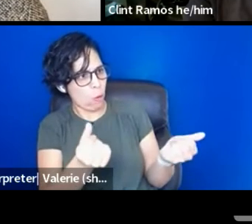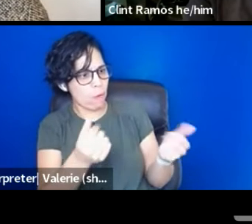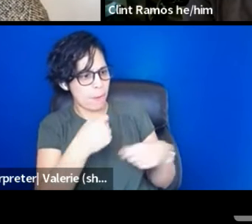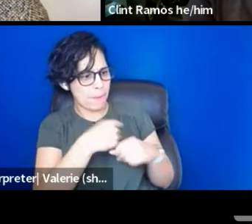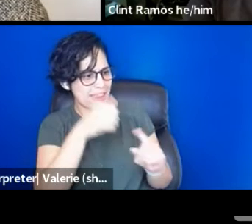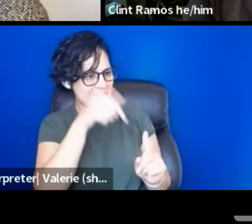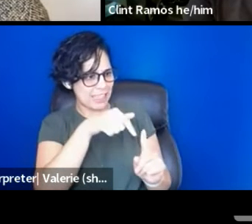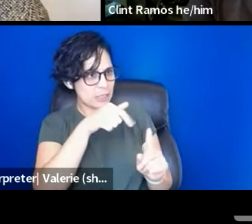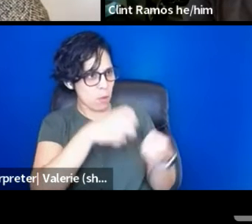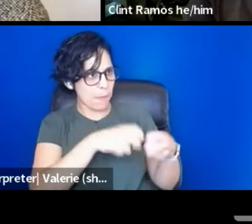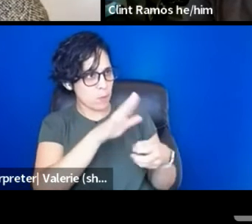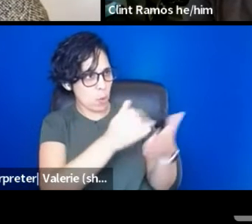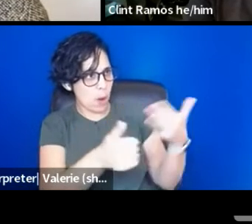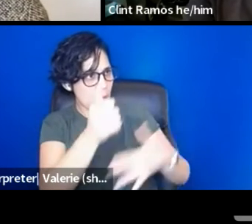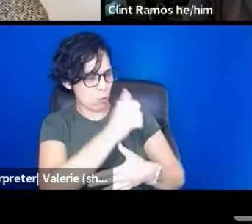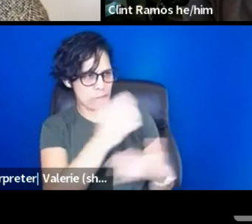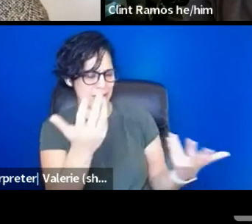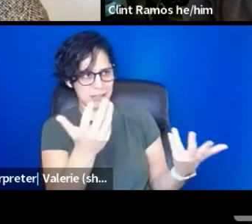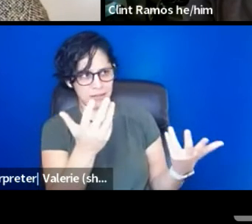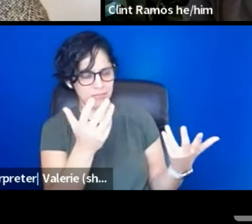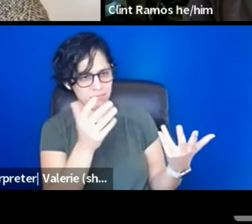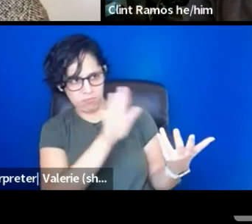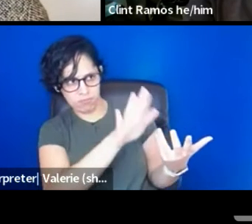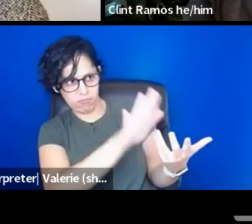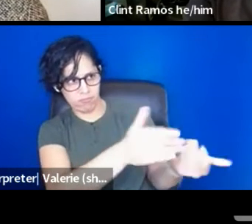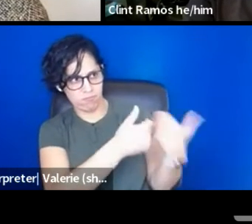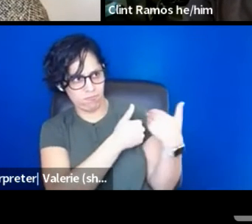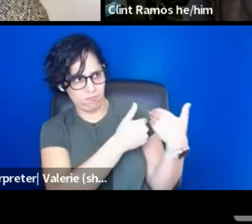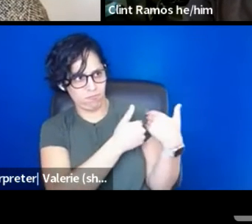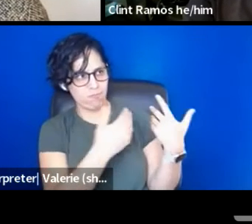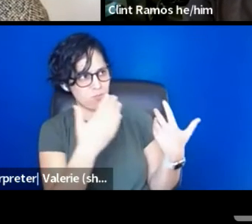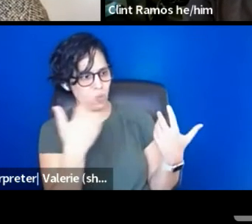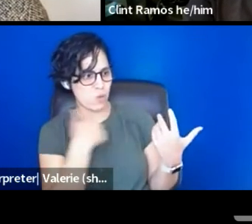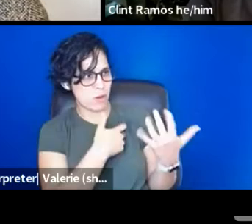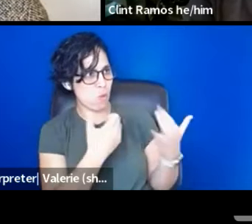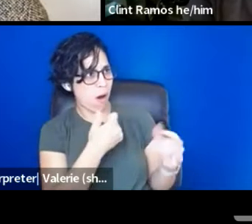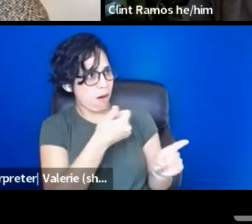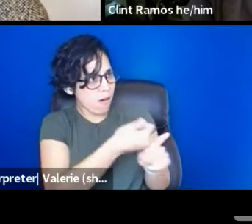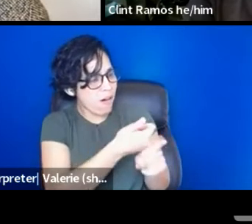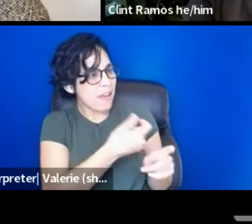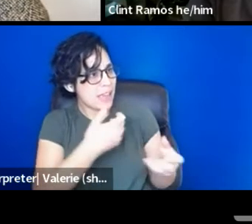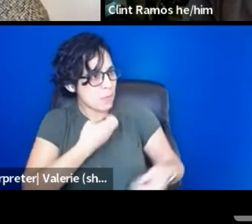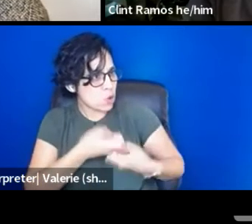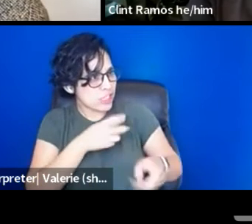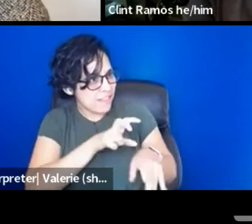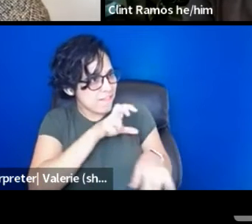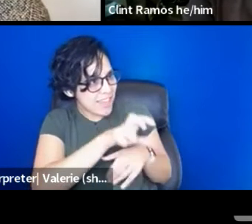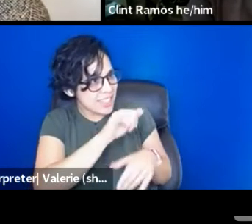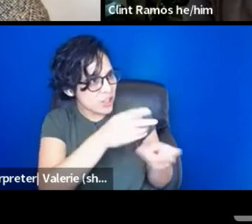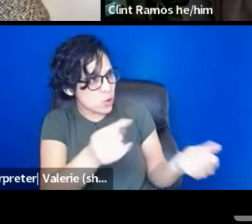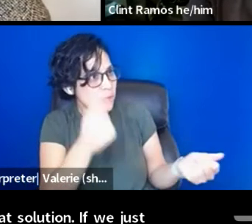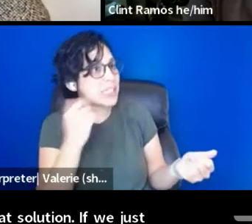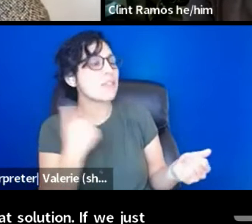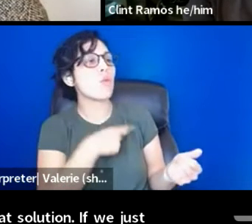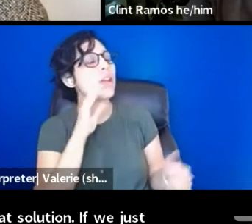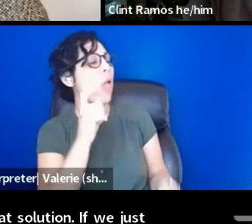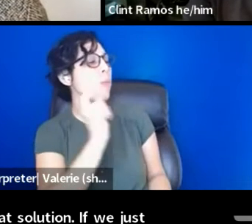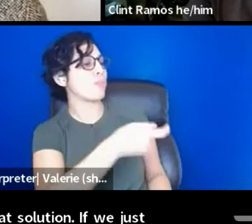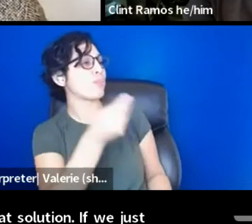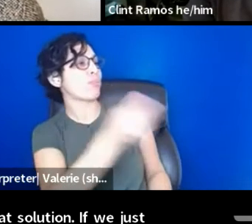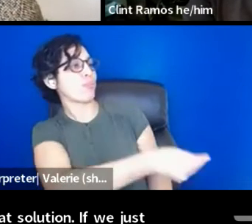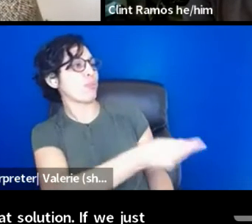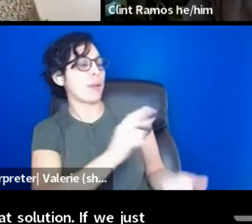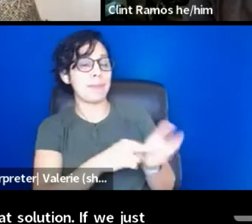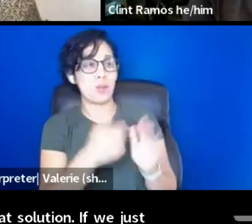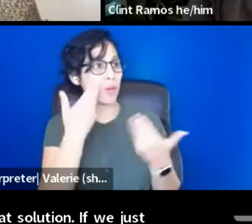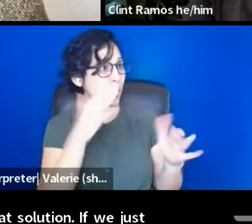solution because we want you to invest in that solution. If we just hand it to you, there's no way to